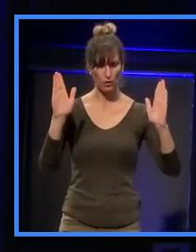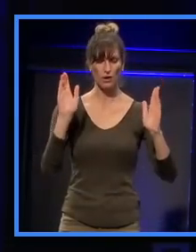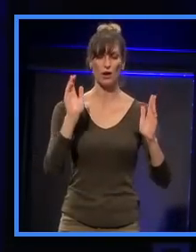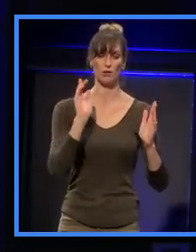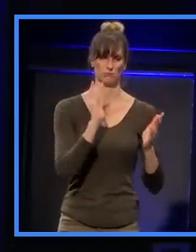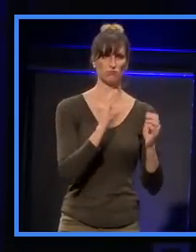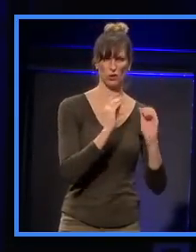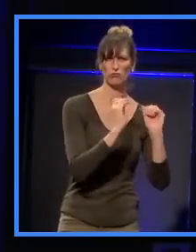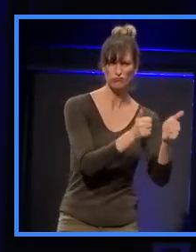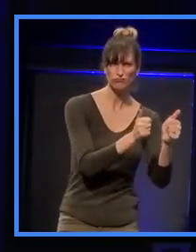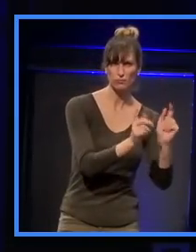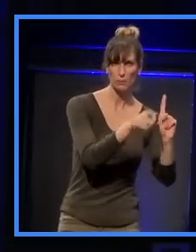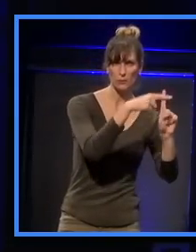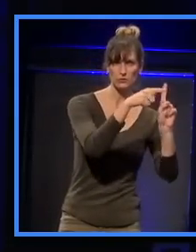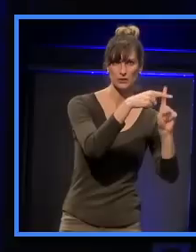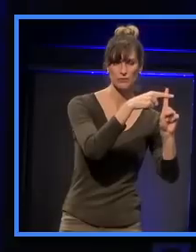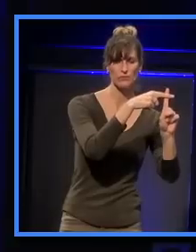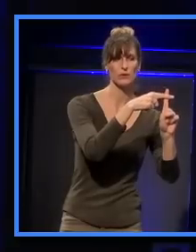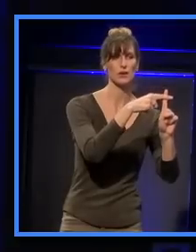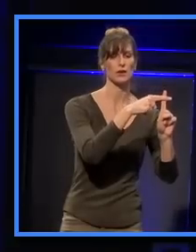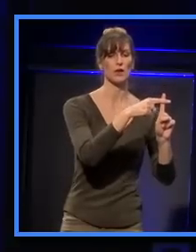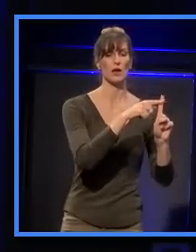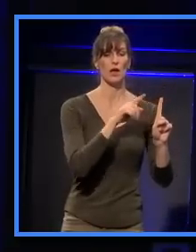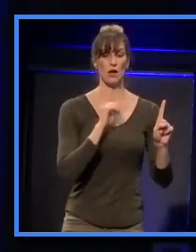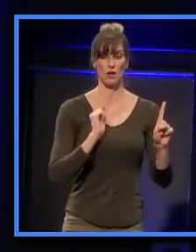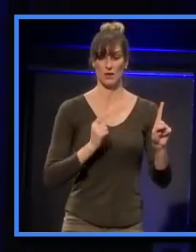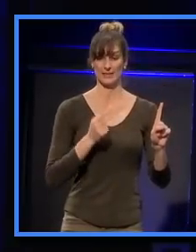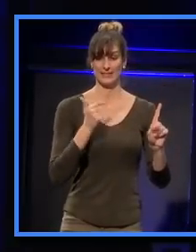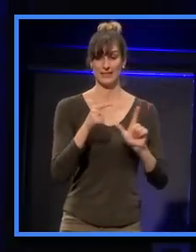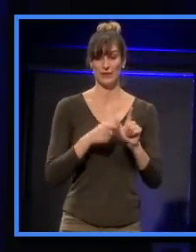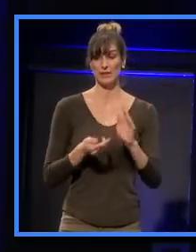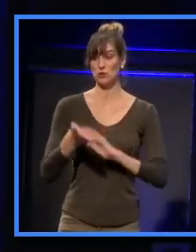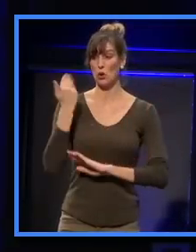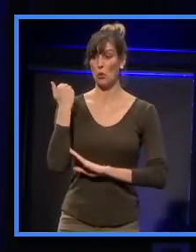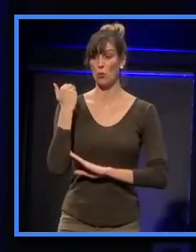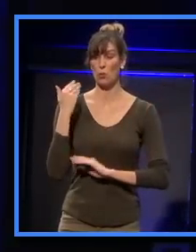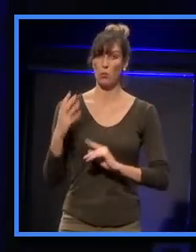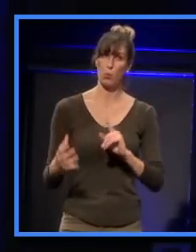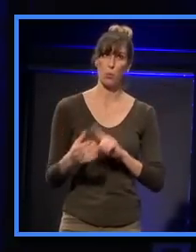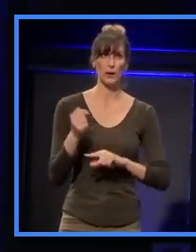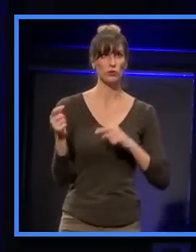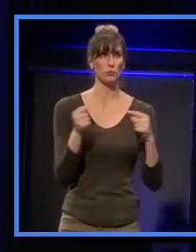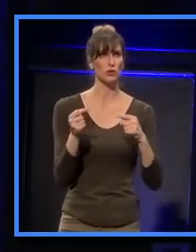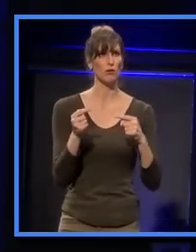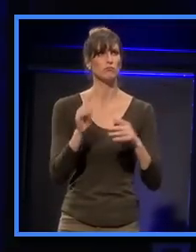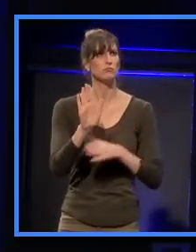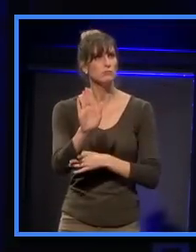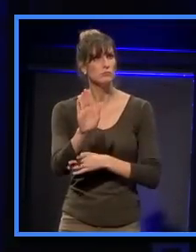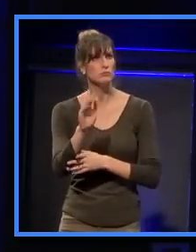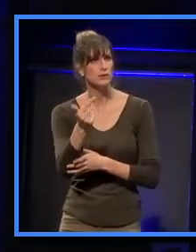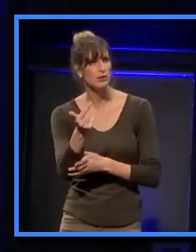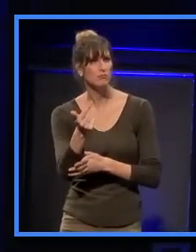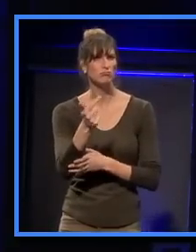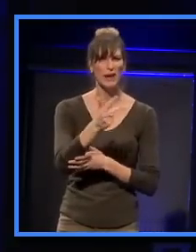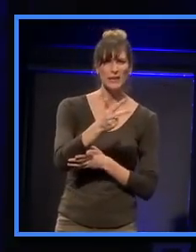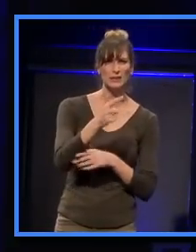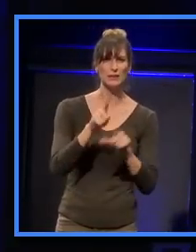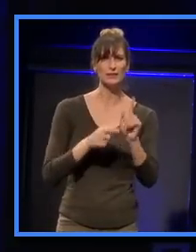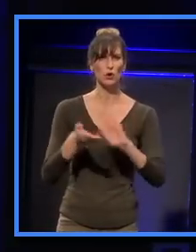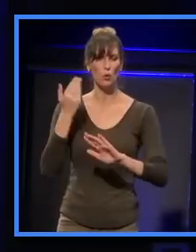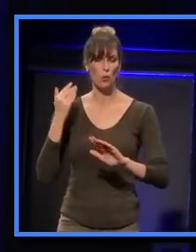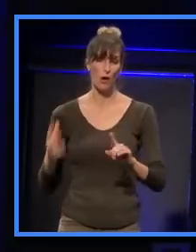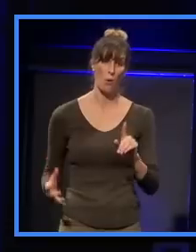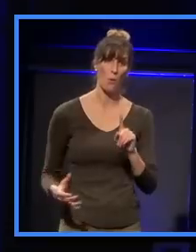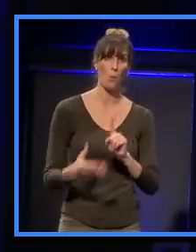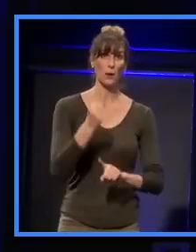It's been... Winning that competition, seven years ago, it might actually almost be eight years ago, was incredibly